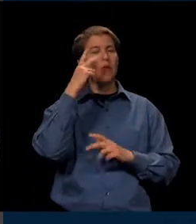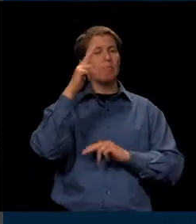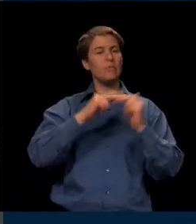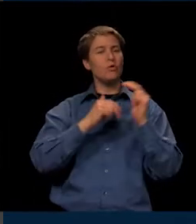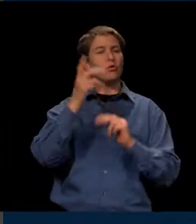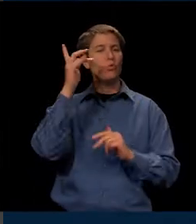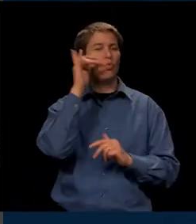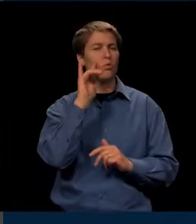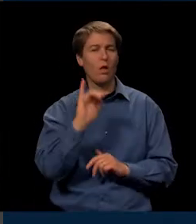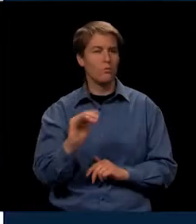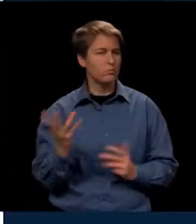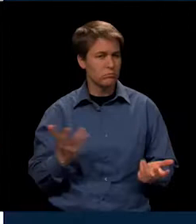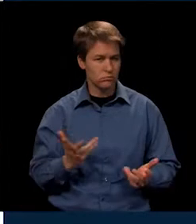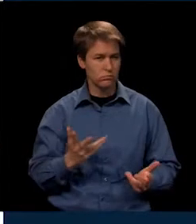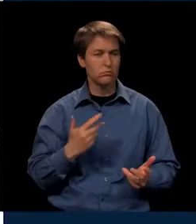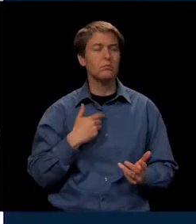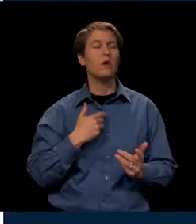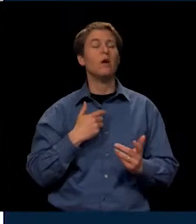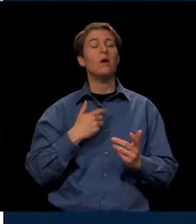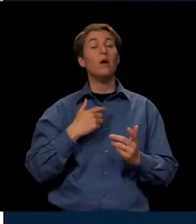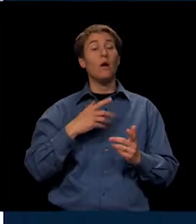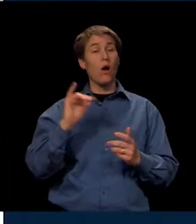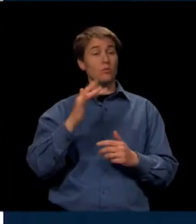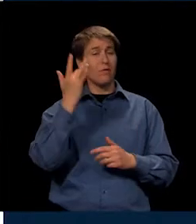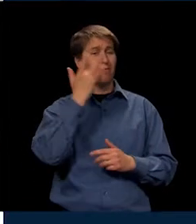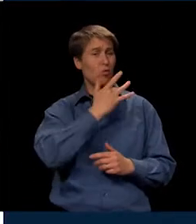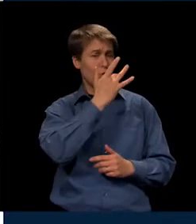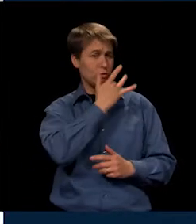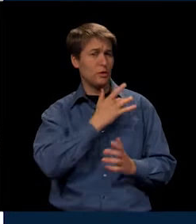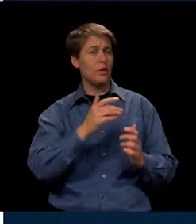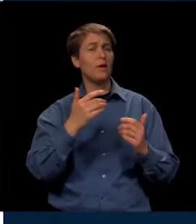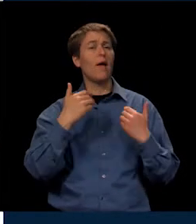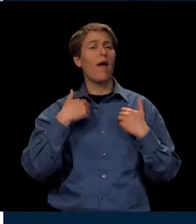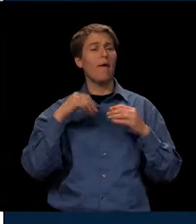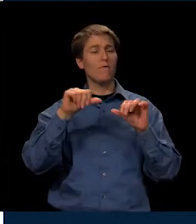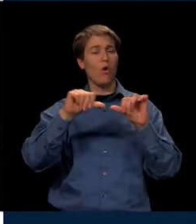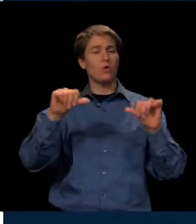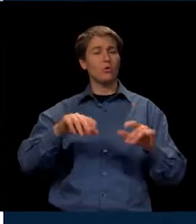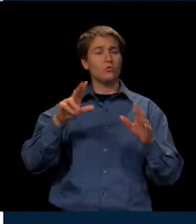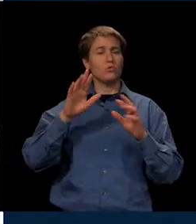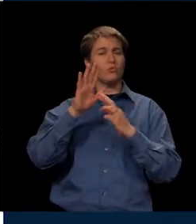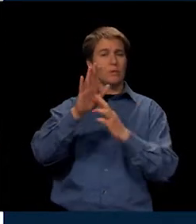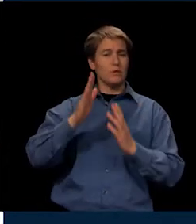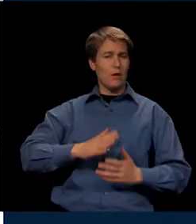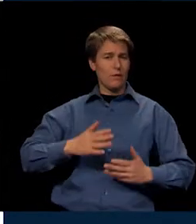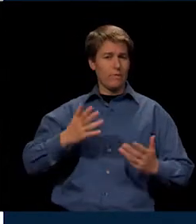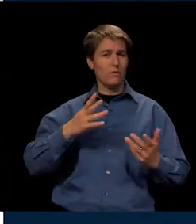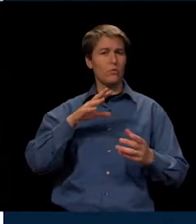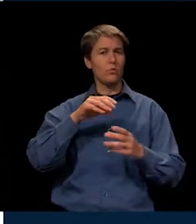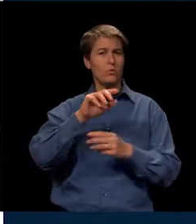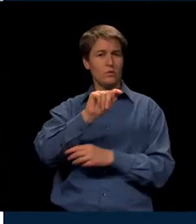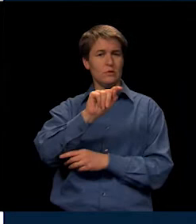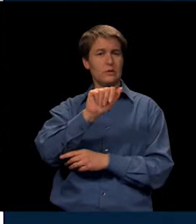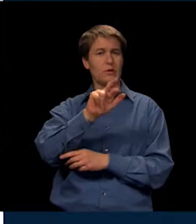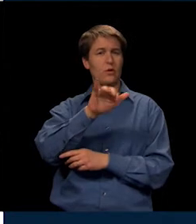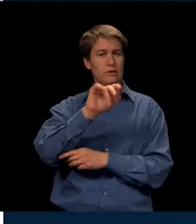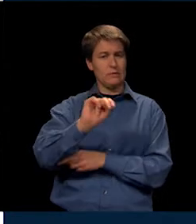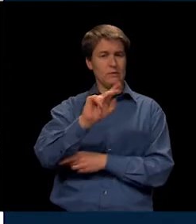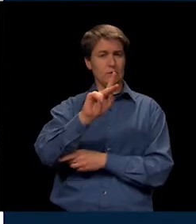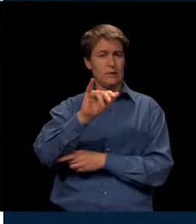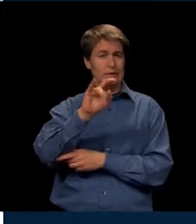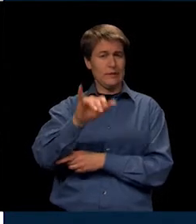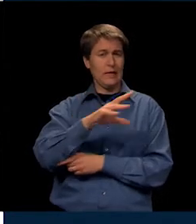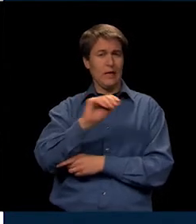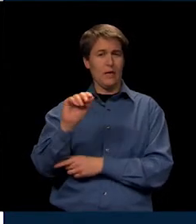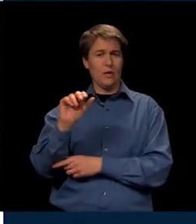programs. And we are very fortunate to have with us architectural representation. Taryn Kinney and Rachel Schneider were